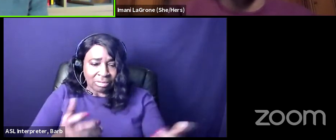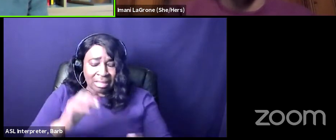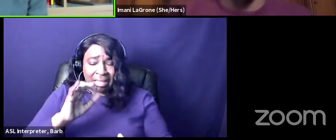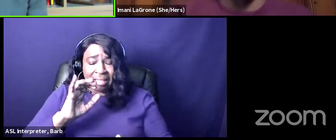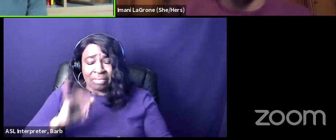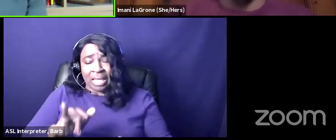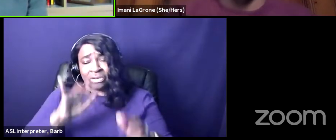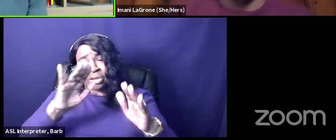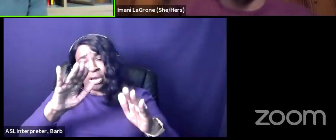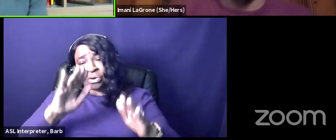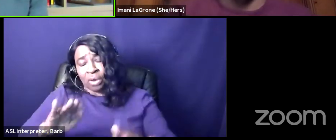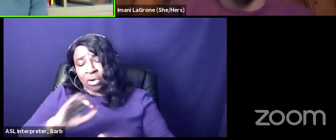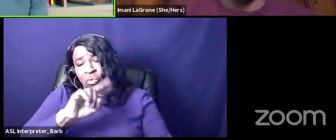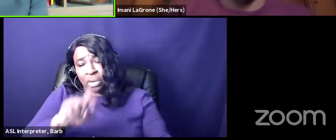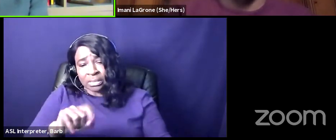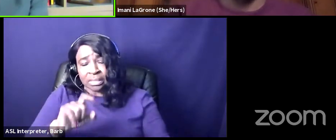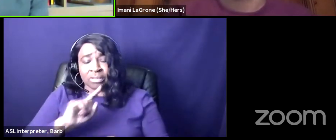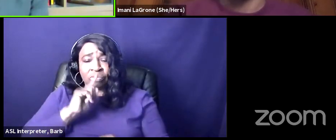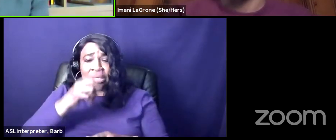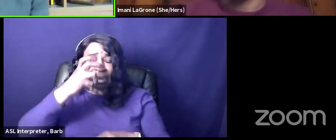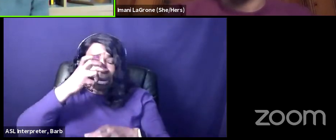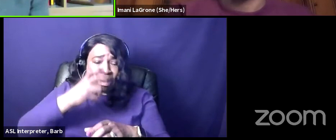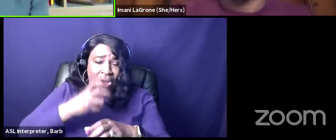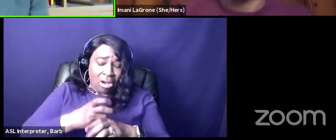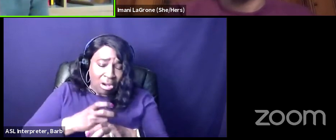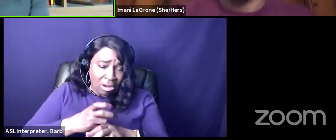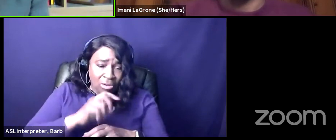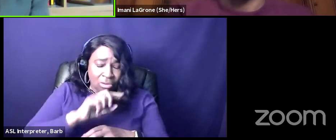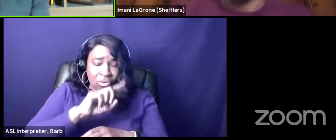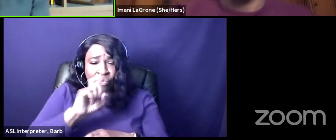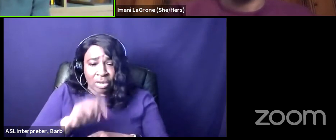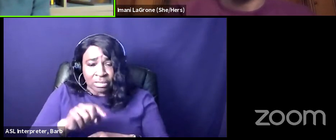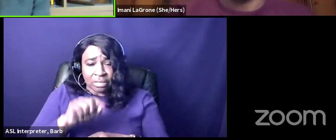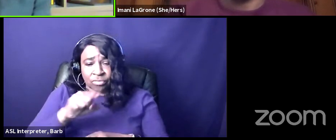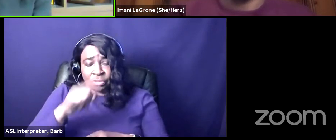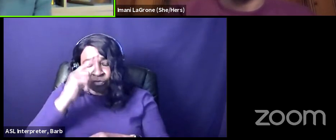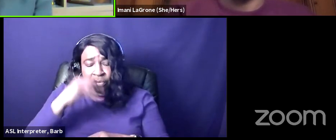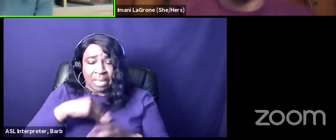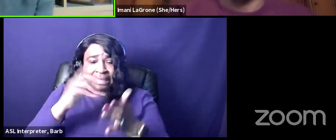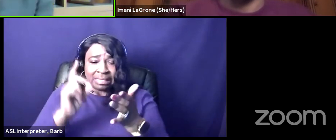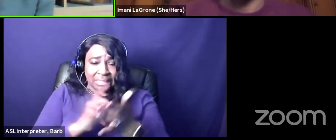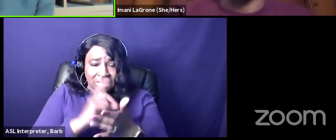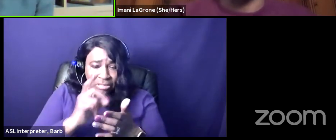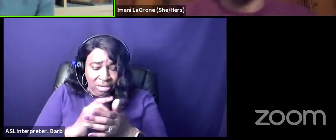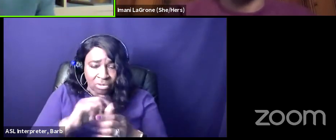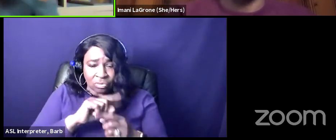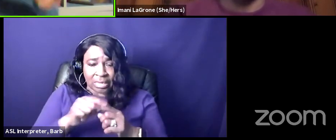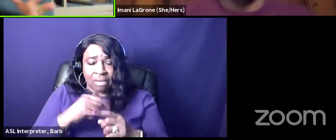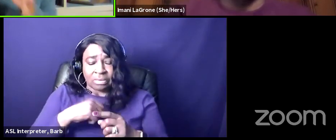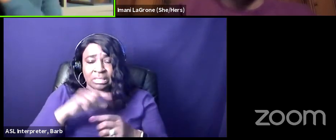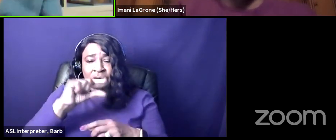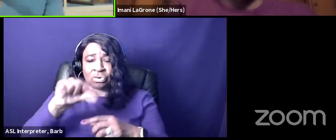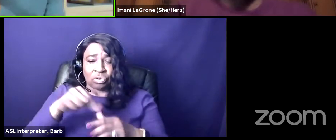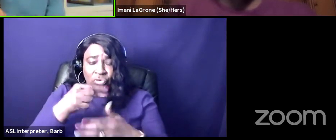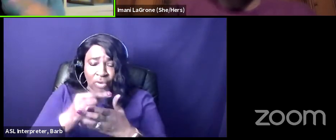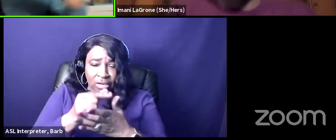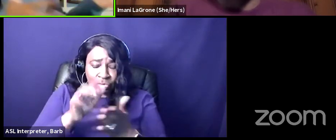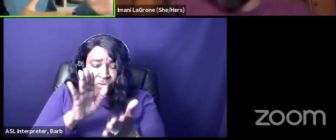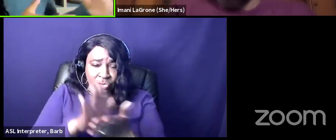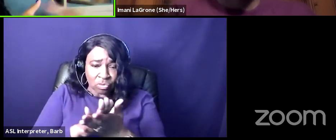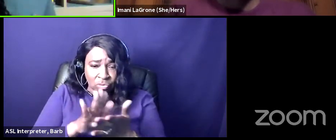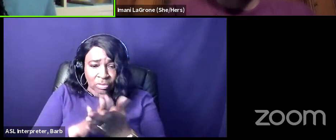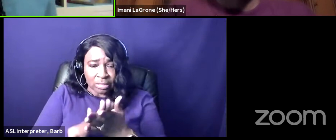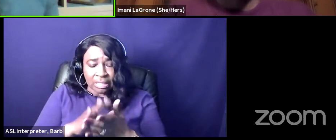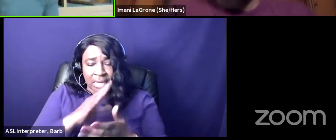because this is an extension of my dissertation so for those of you who are in graduate school on the call you know getting phd you know this ultimately